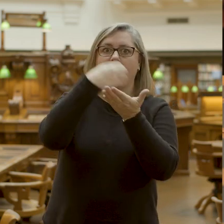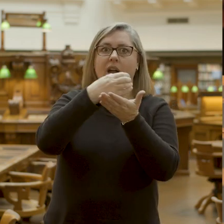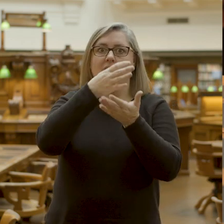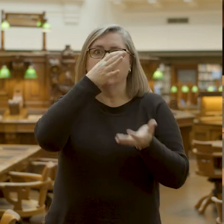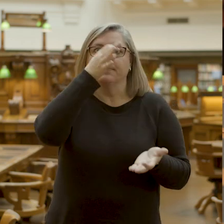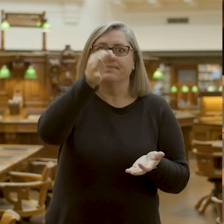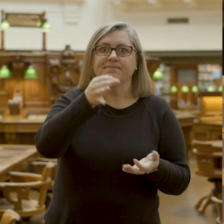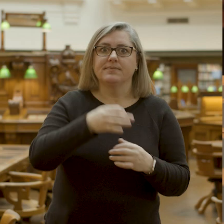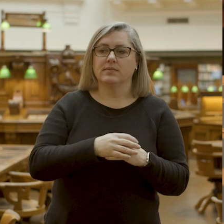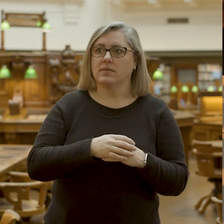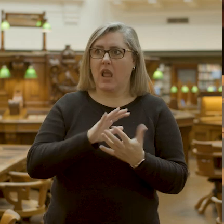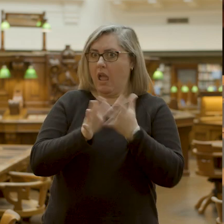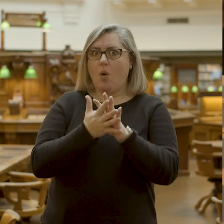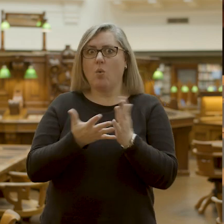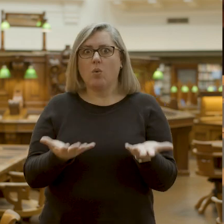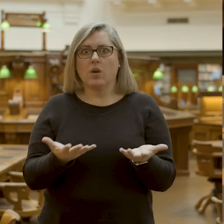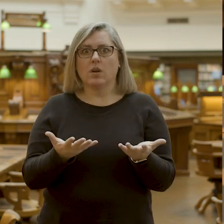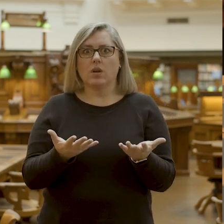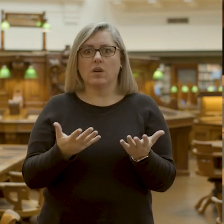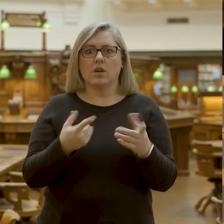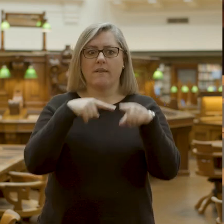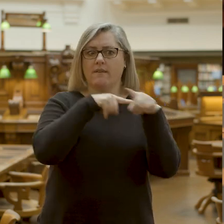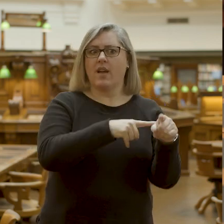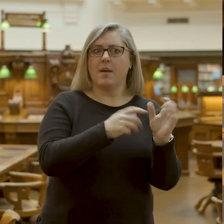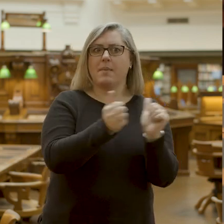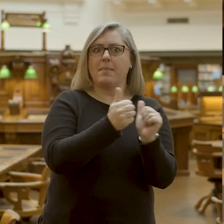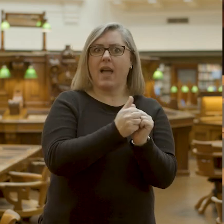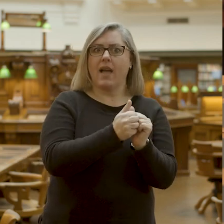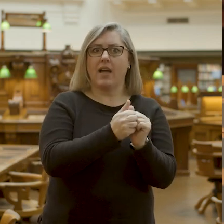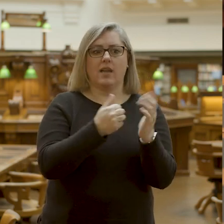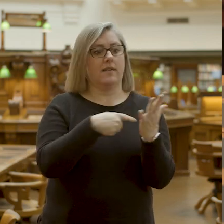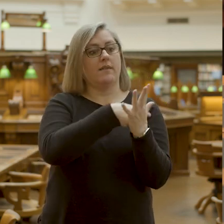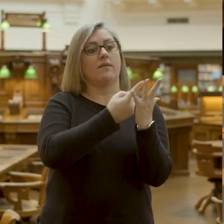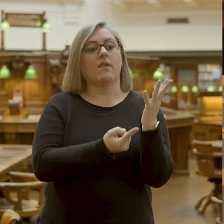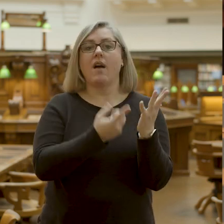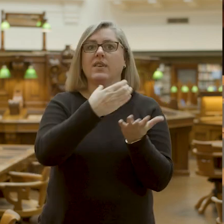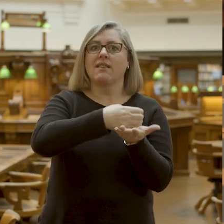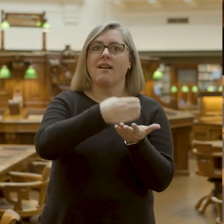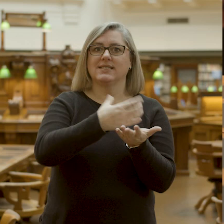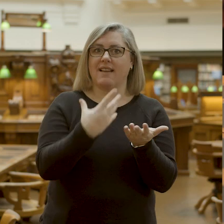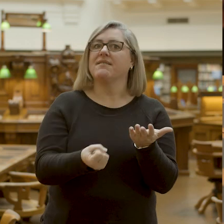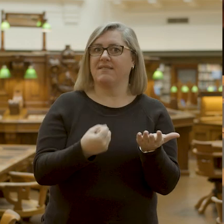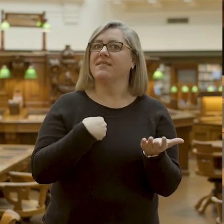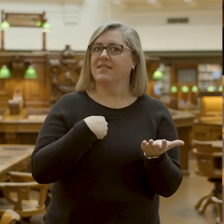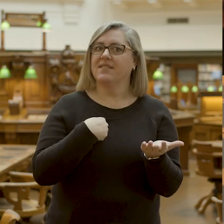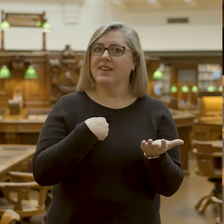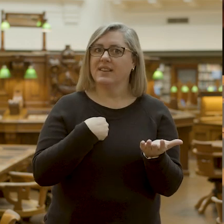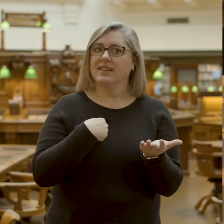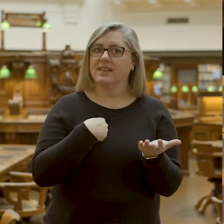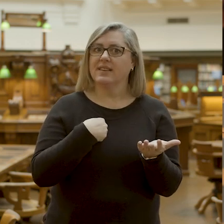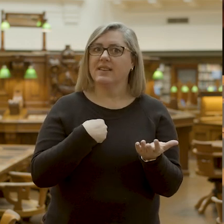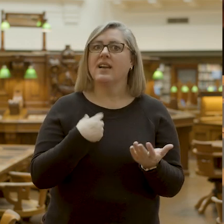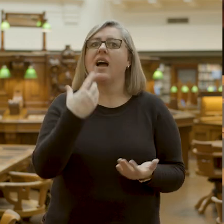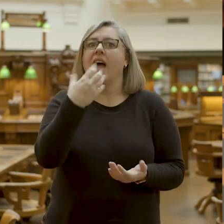That is all down to this piece of paper. So, I have here five cards. I also have